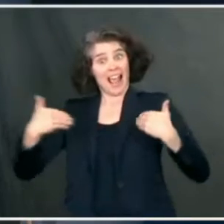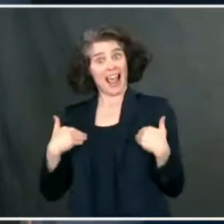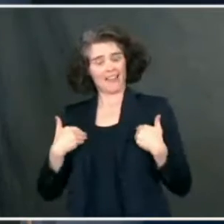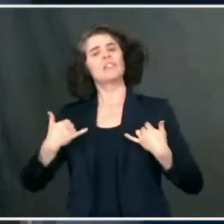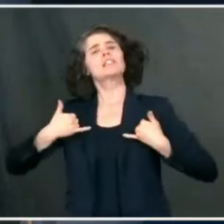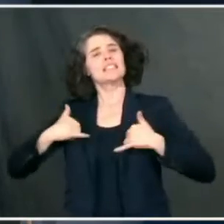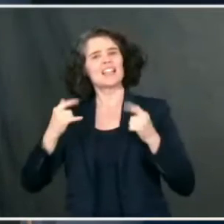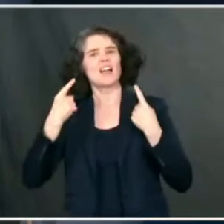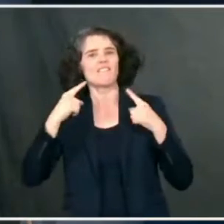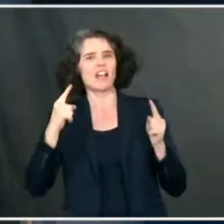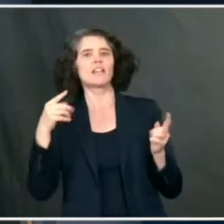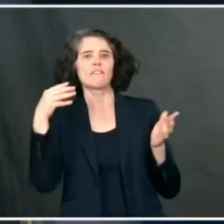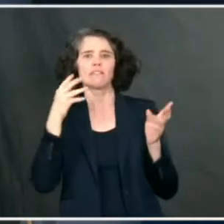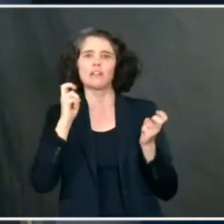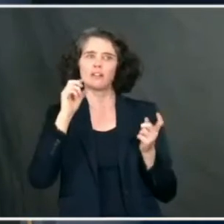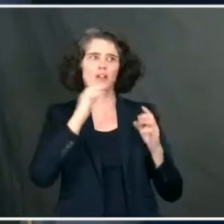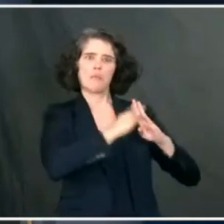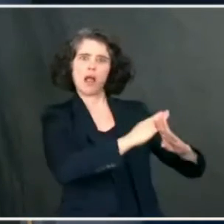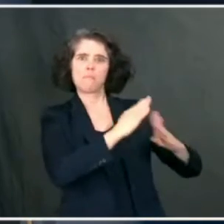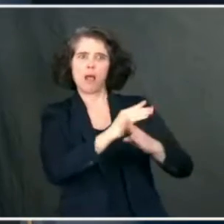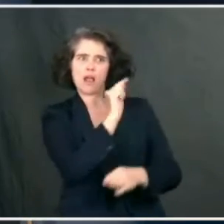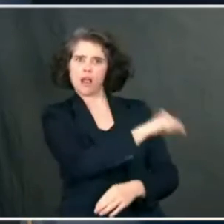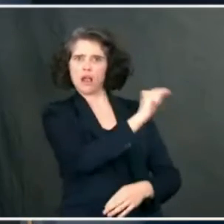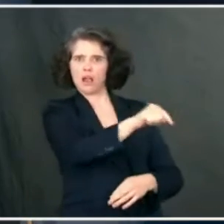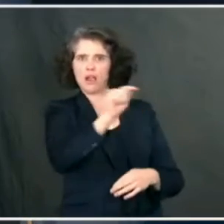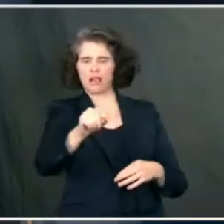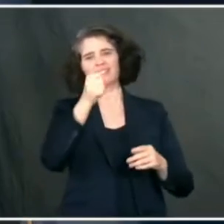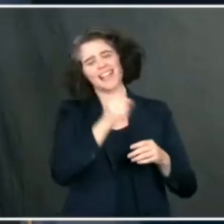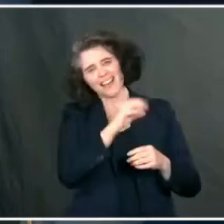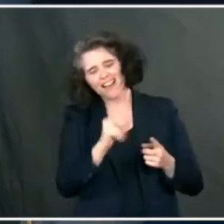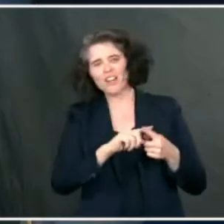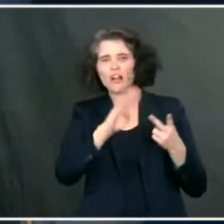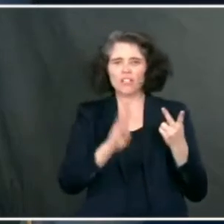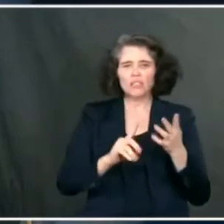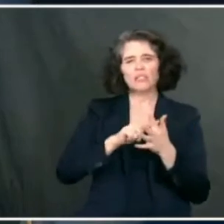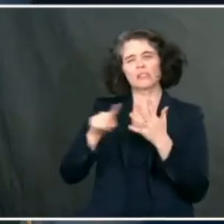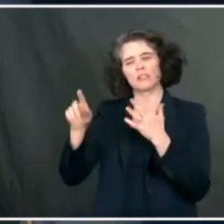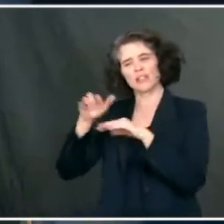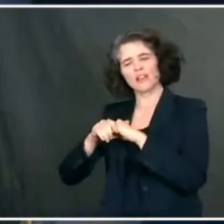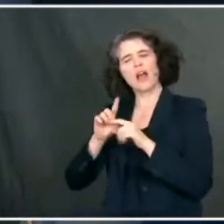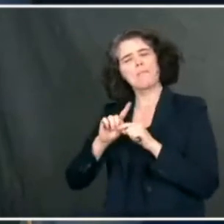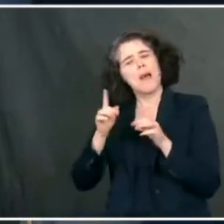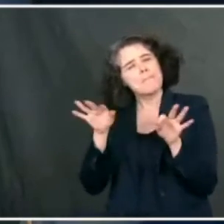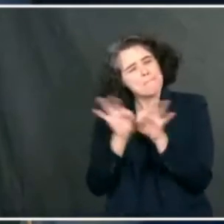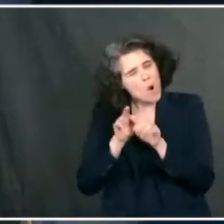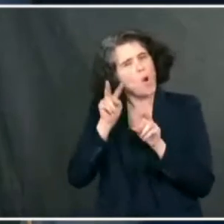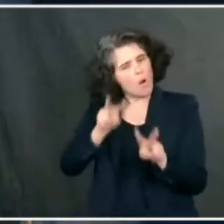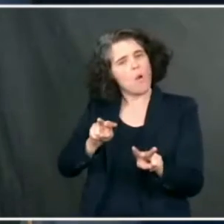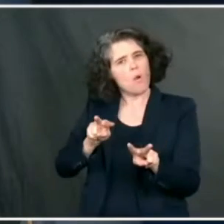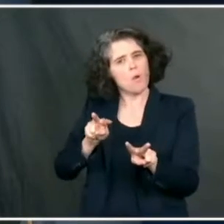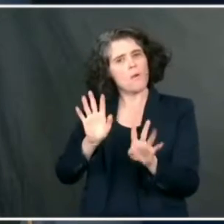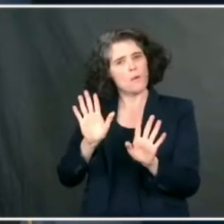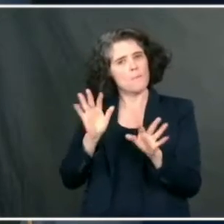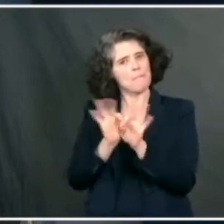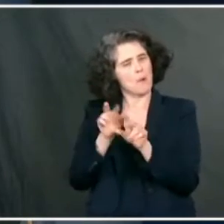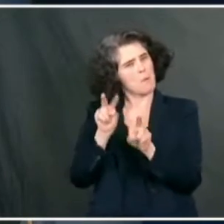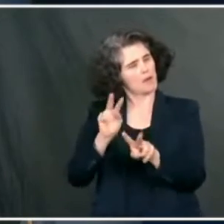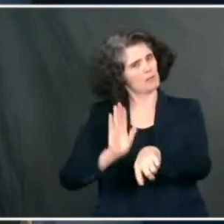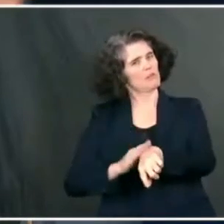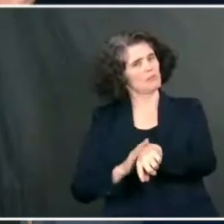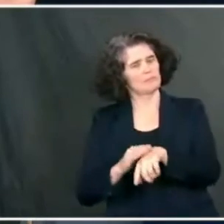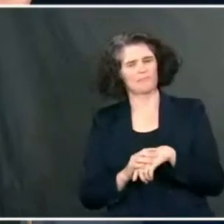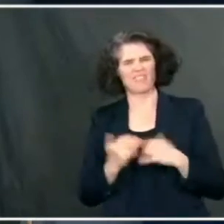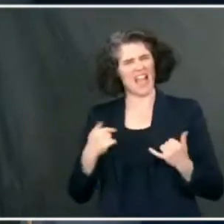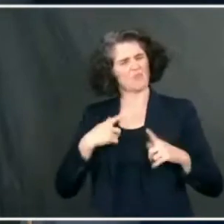against them. With the caveat in mind, you want to pay close attention to it. So, Jim, why don't I just stop there and then maybe just answer some